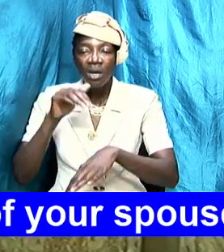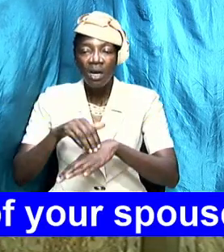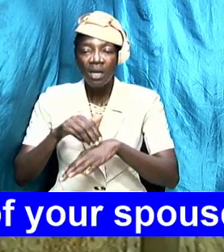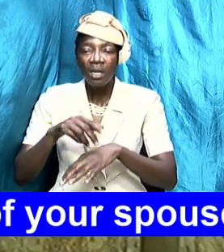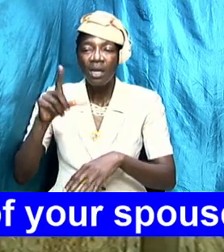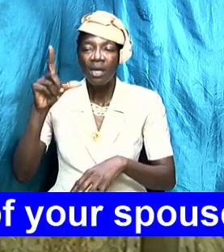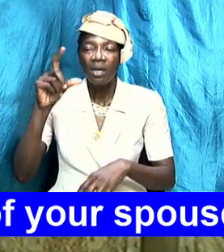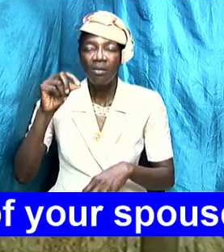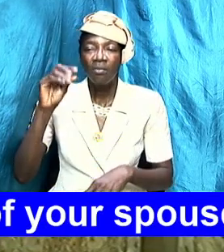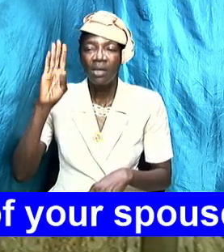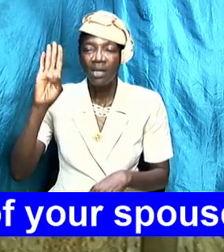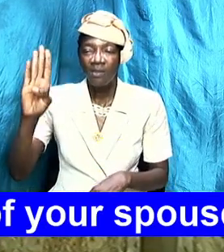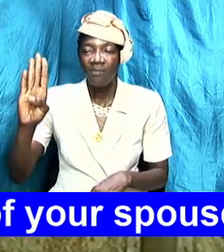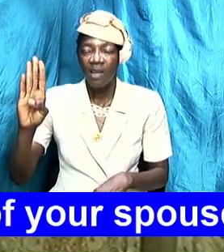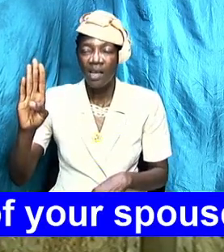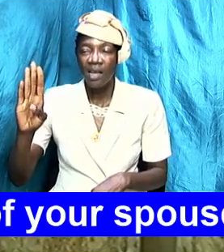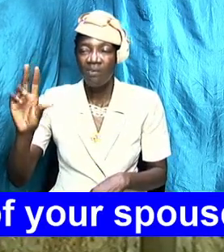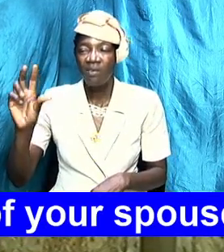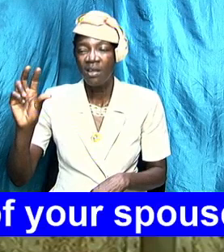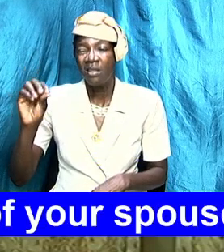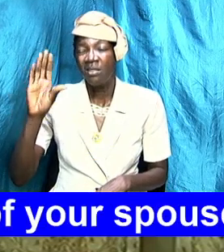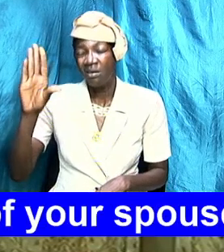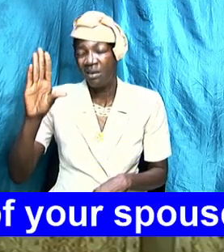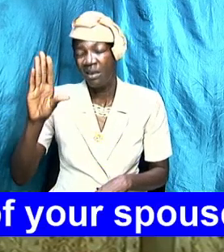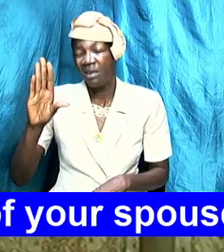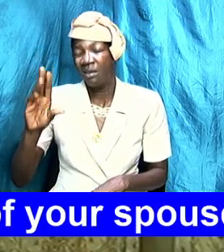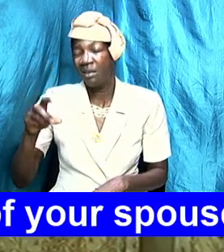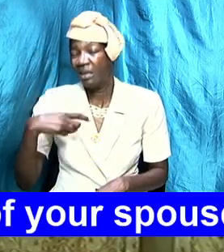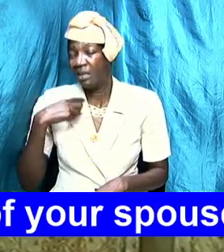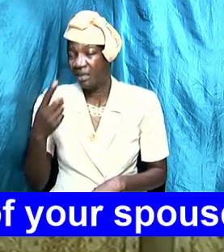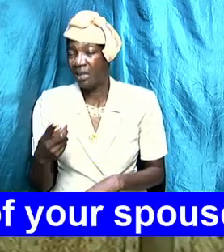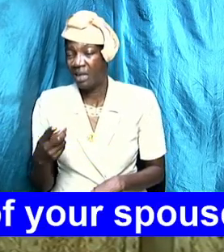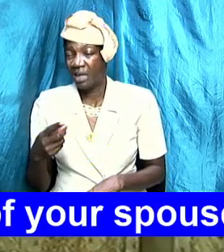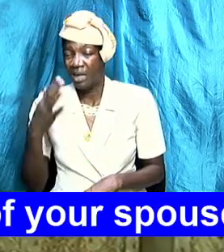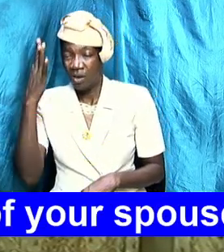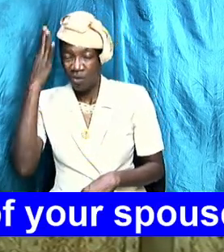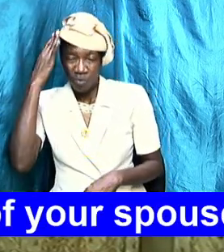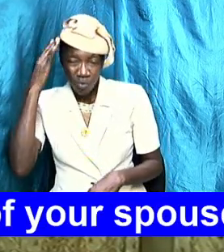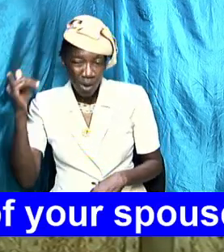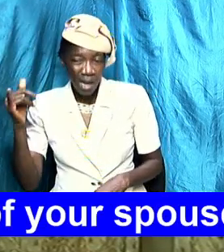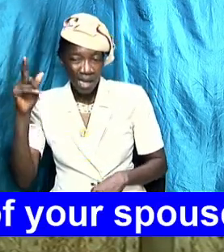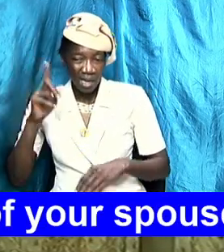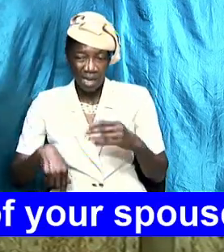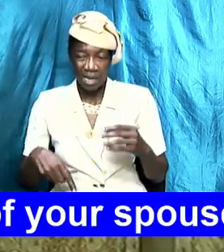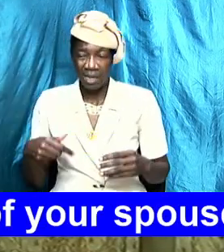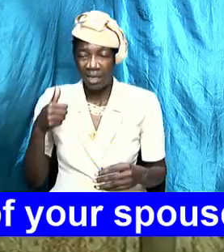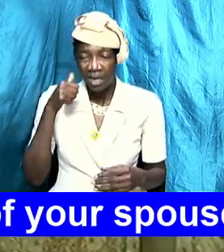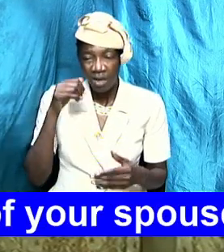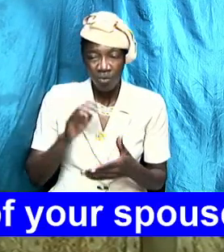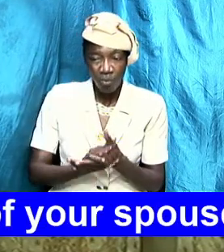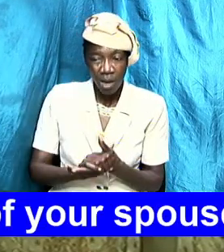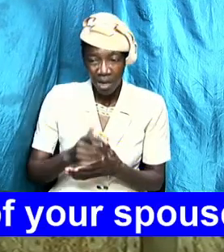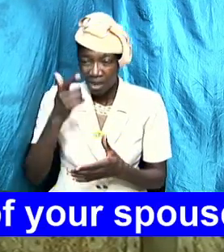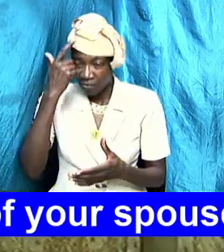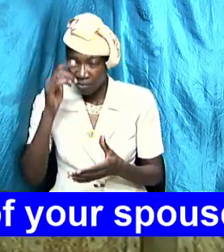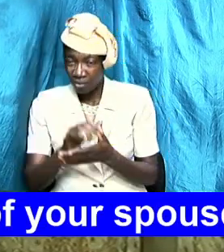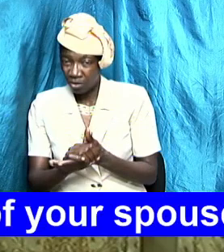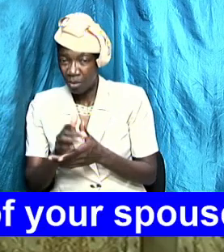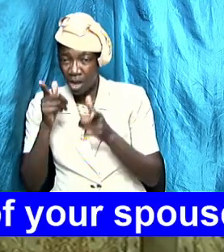30 year old and say why can't my wife look like her why can't my husband look at him